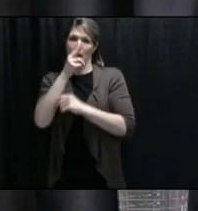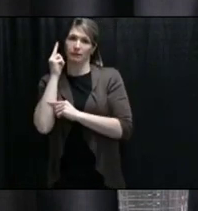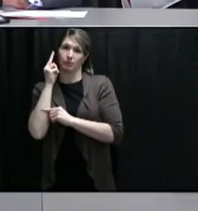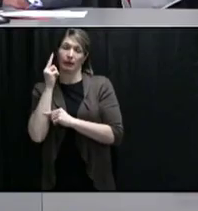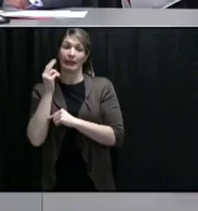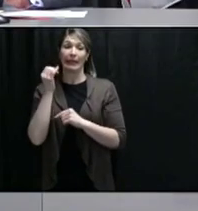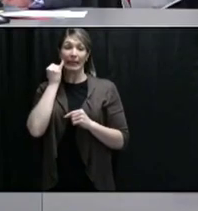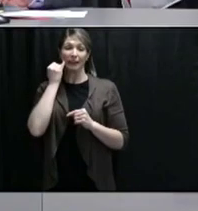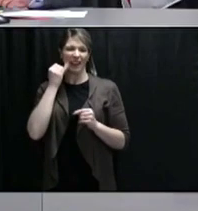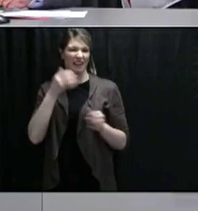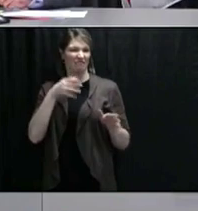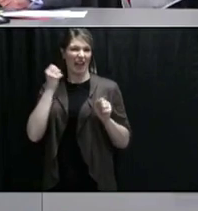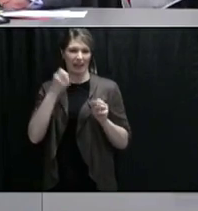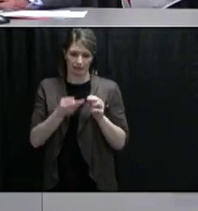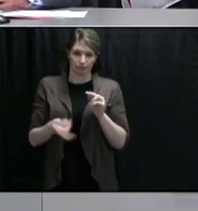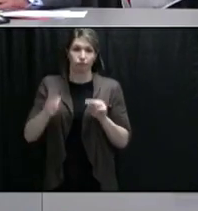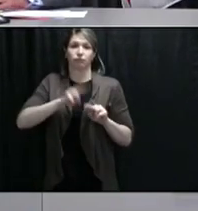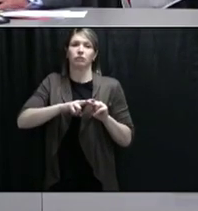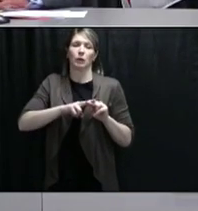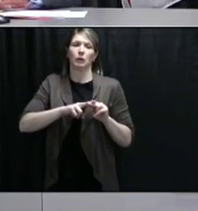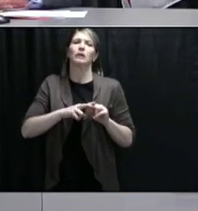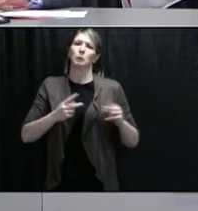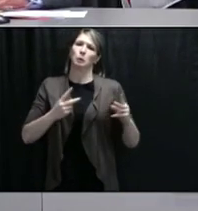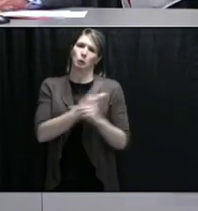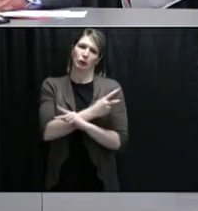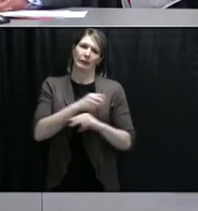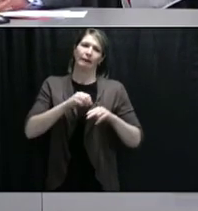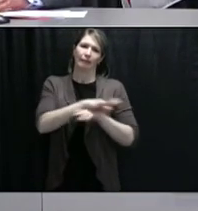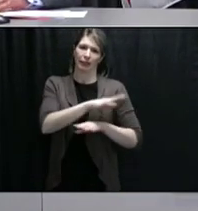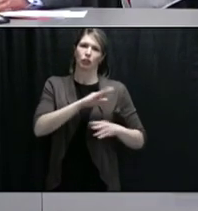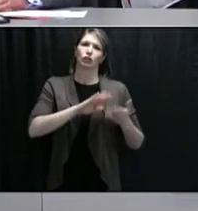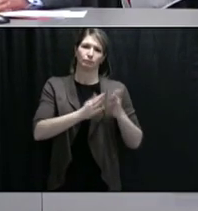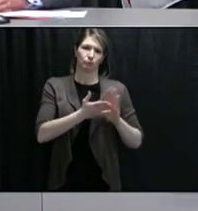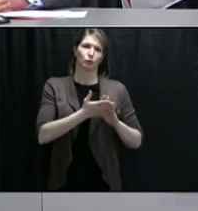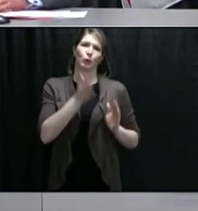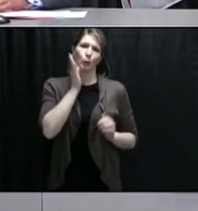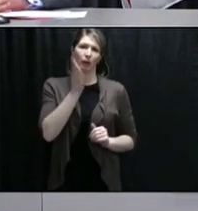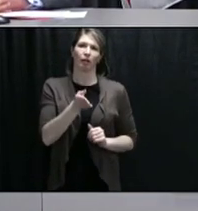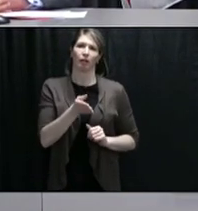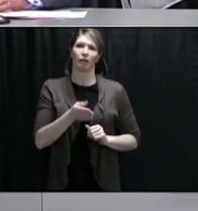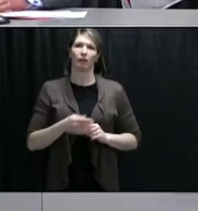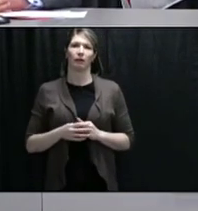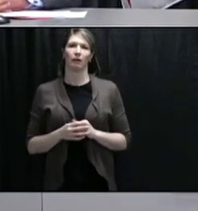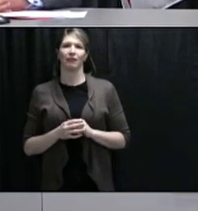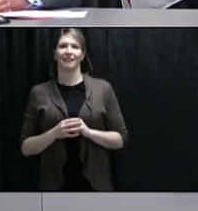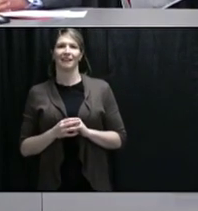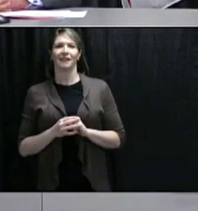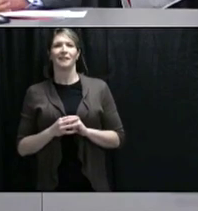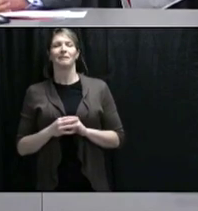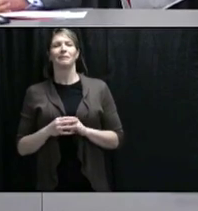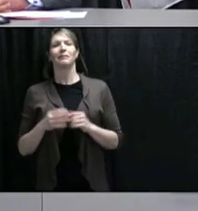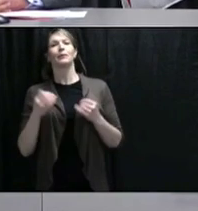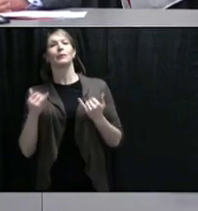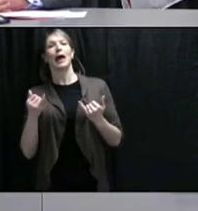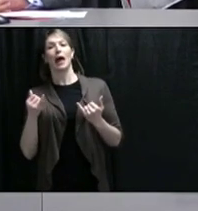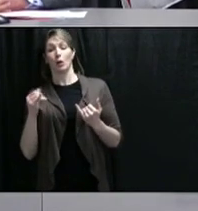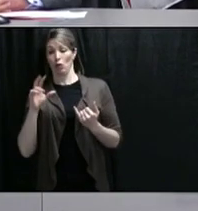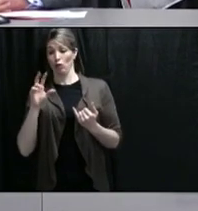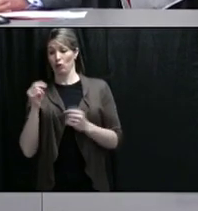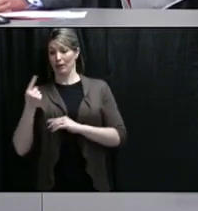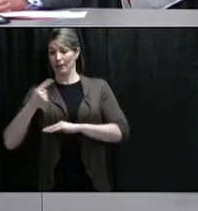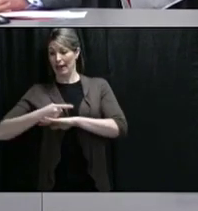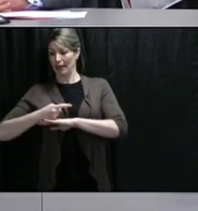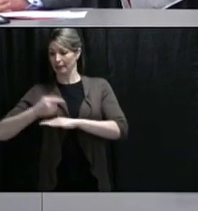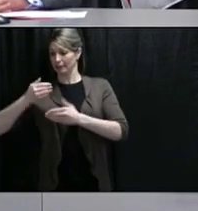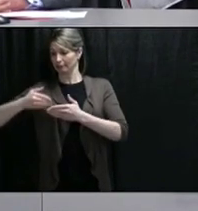When looking at those long-term models, it's showing a third of the population getting the disease. So is what we're doing now to actually prevent